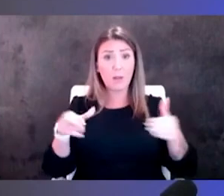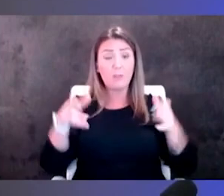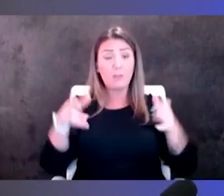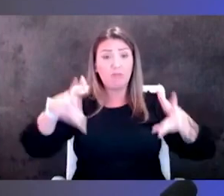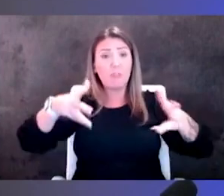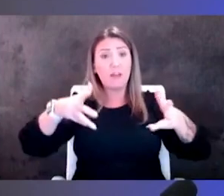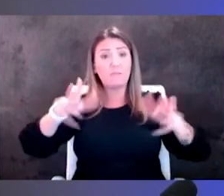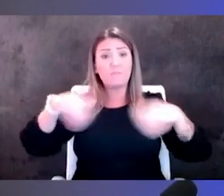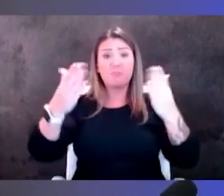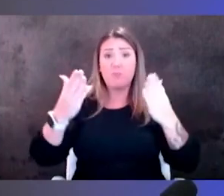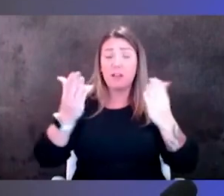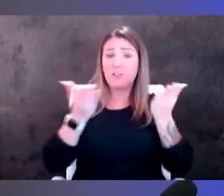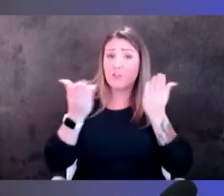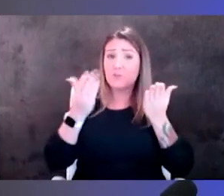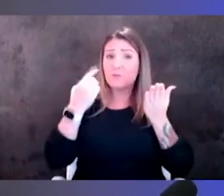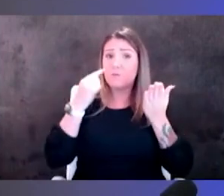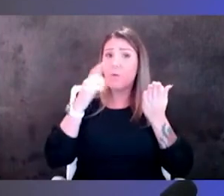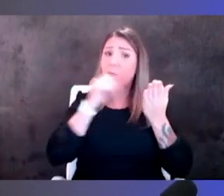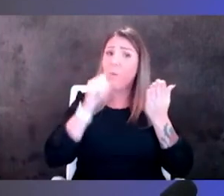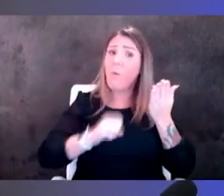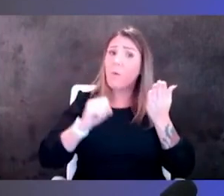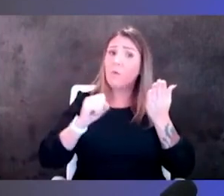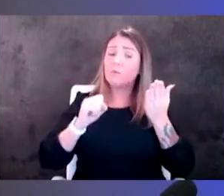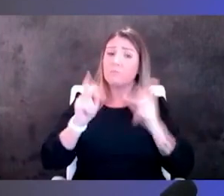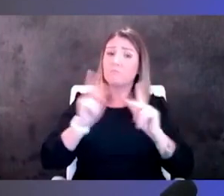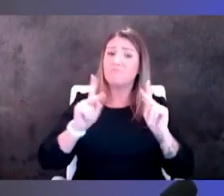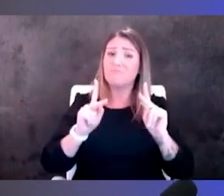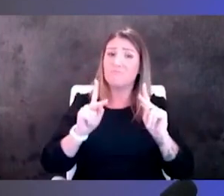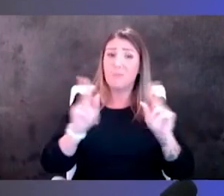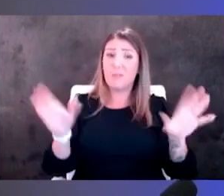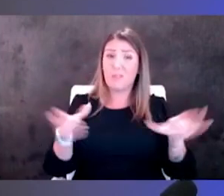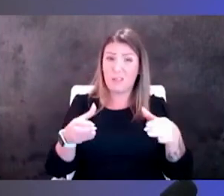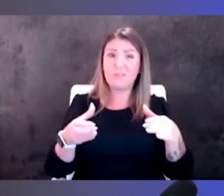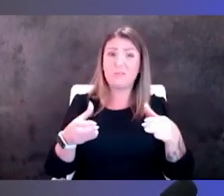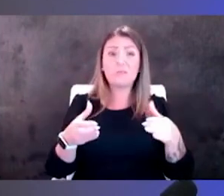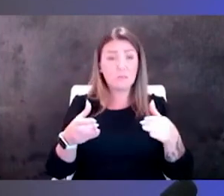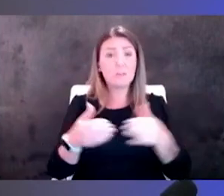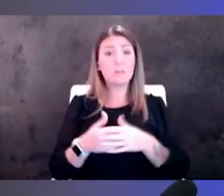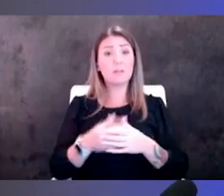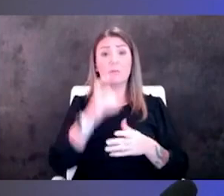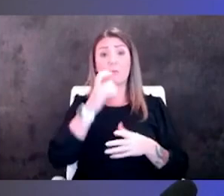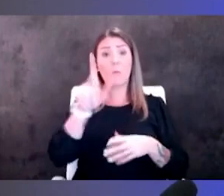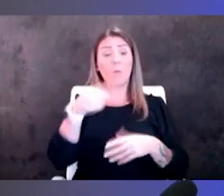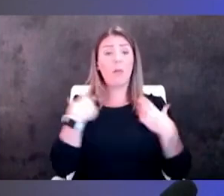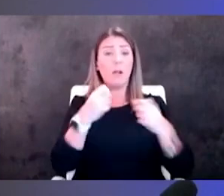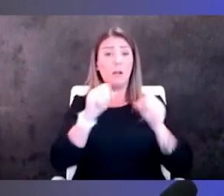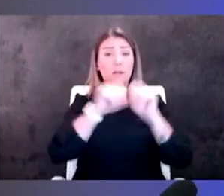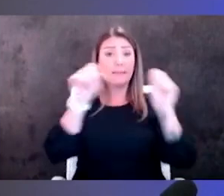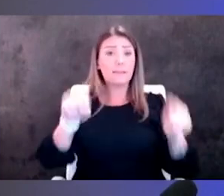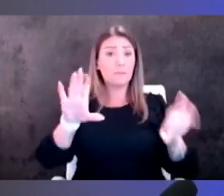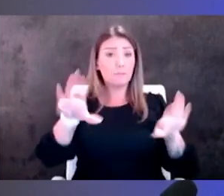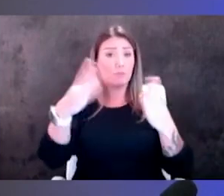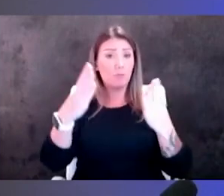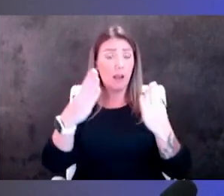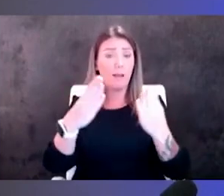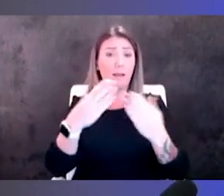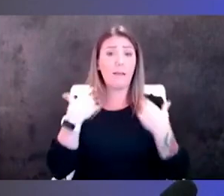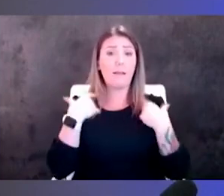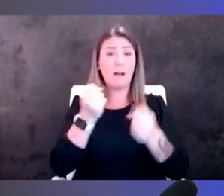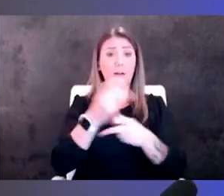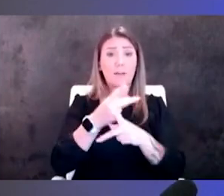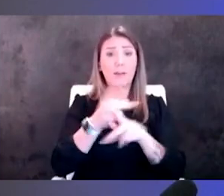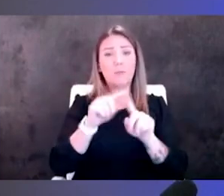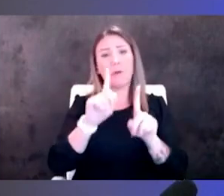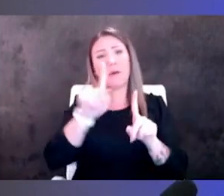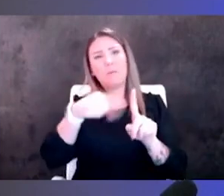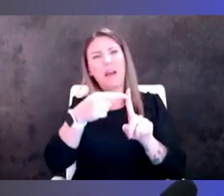those services to that elderly population so uh the not only the health system delivering the health care but uh what about the care once